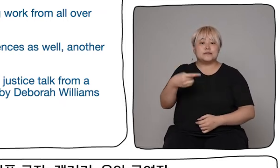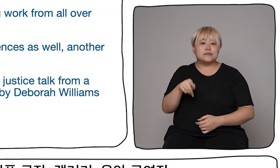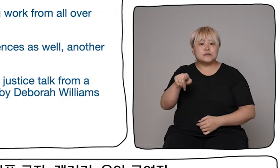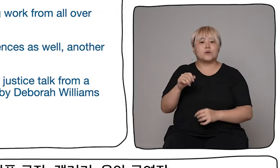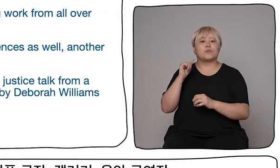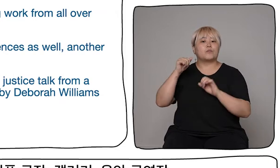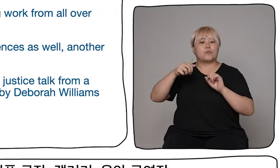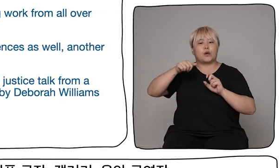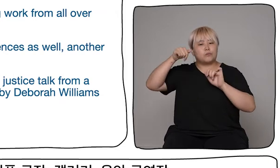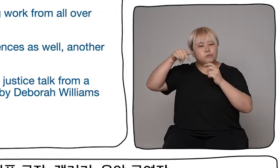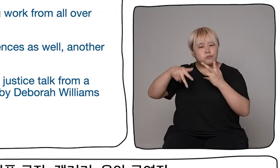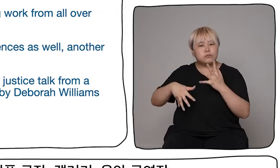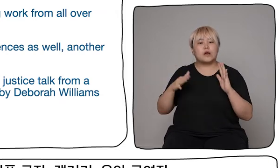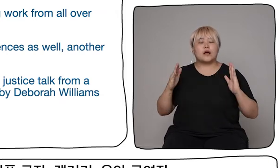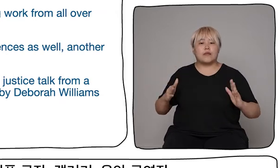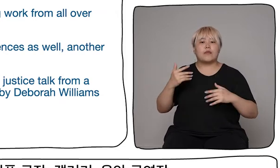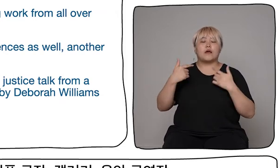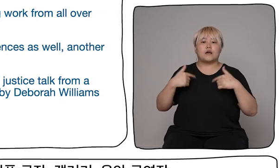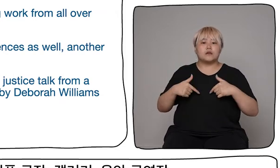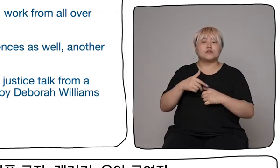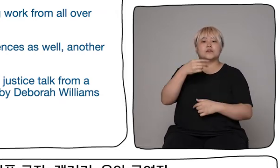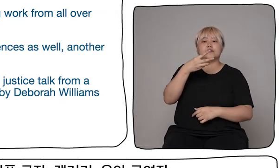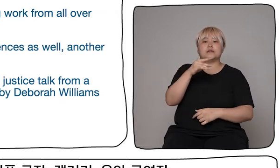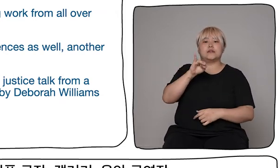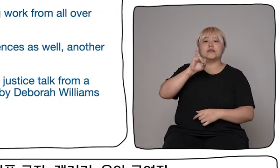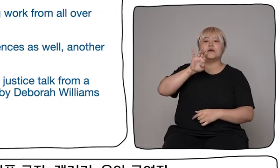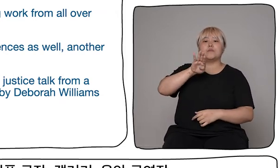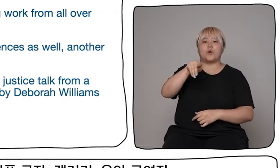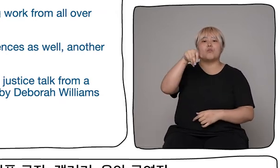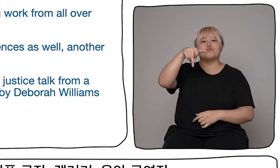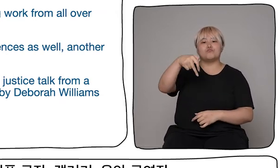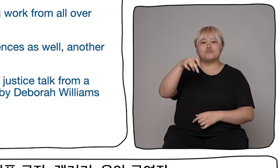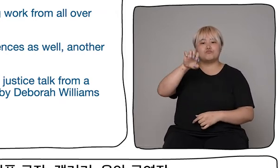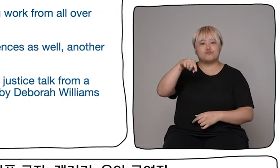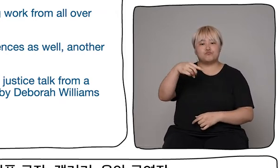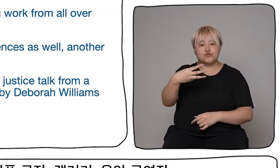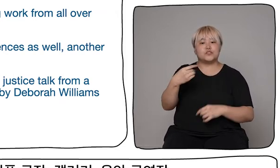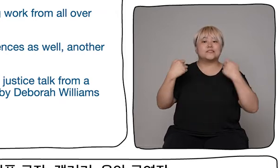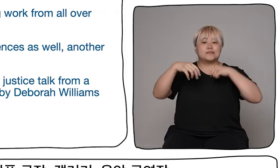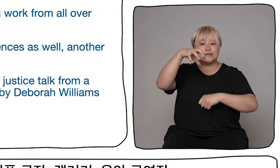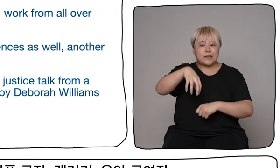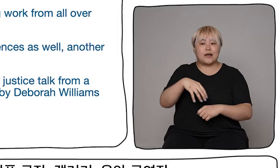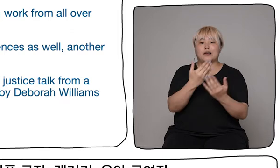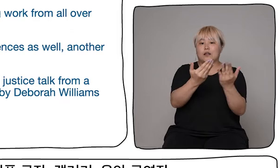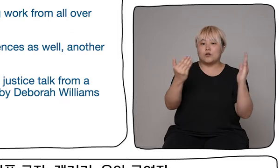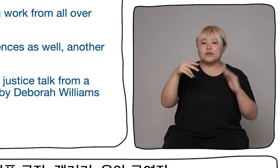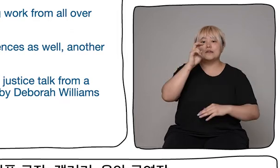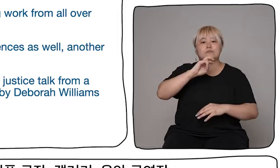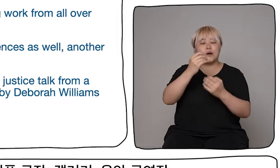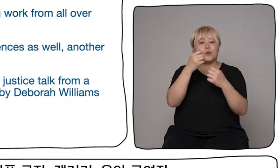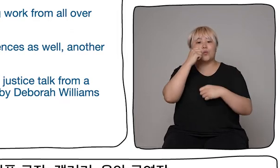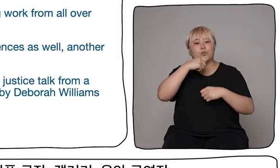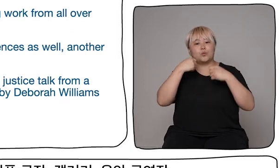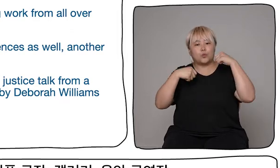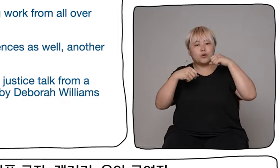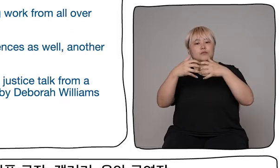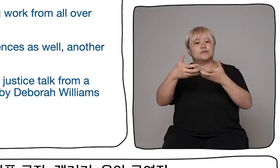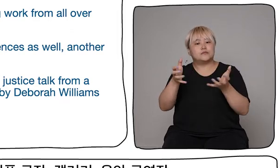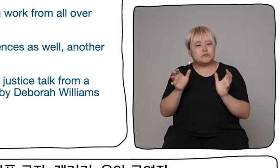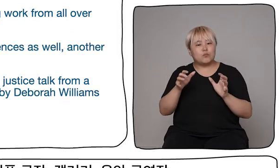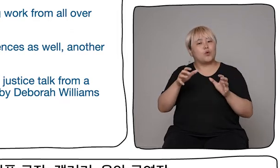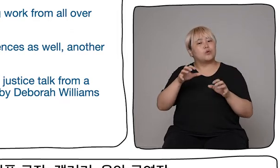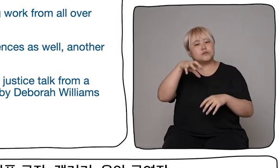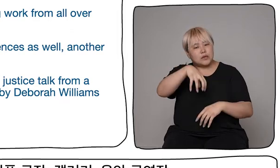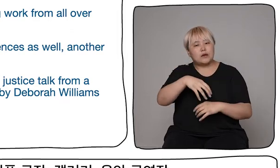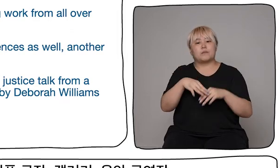multiple venues throughout Liverpool. Theatres, galleries, music venues, all sorts